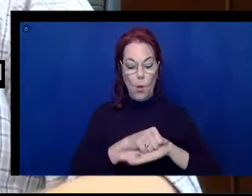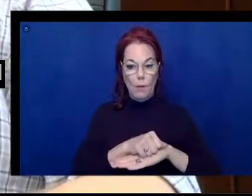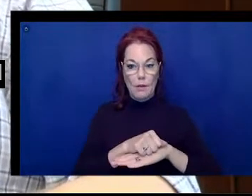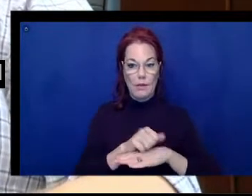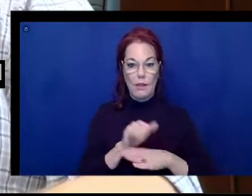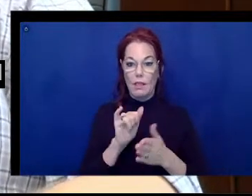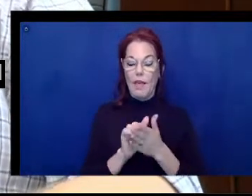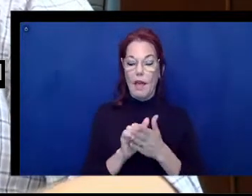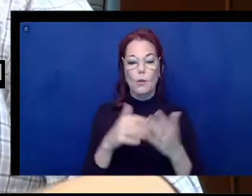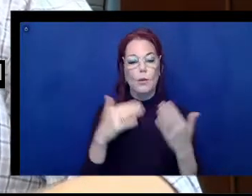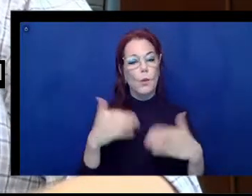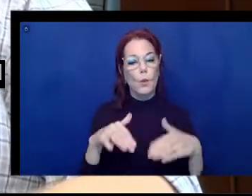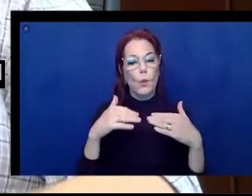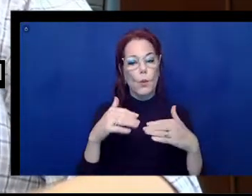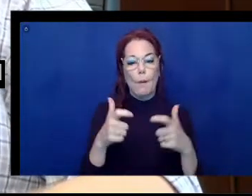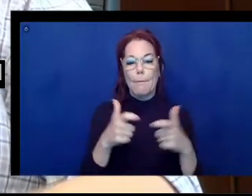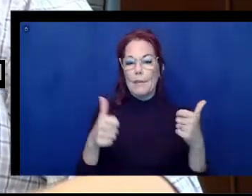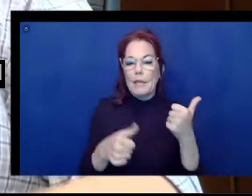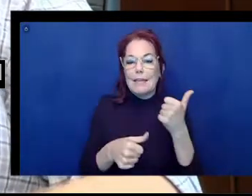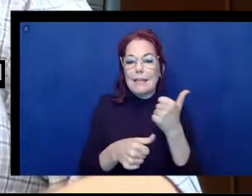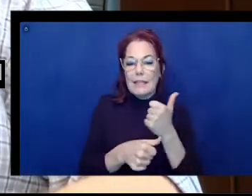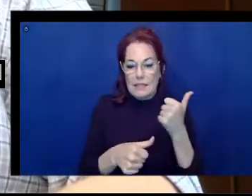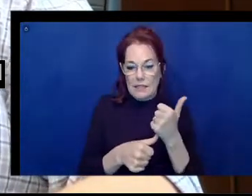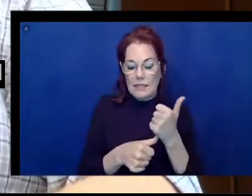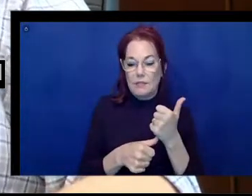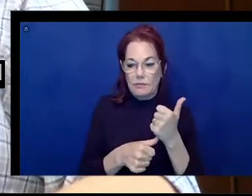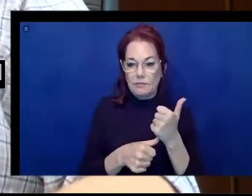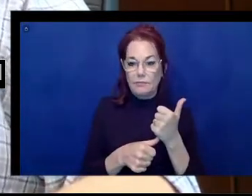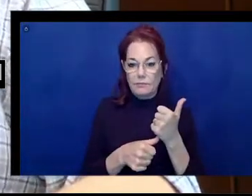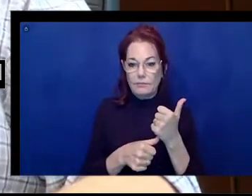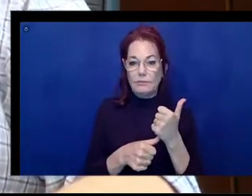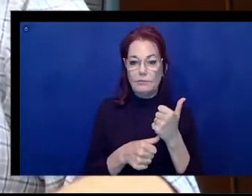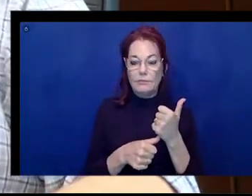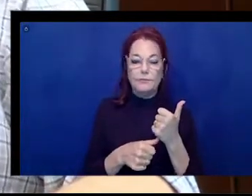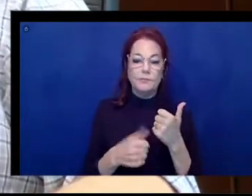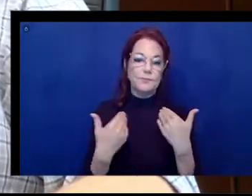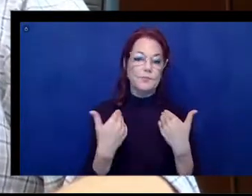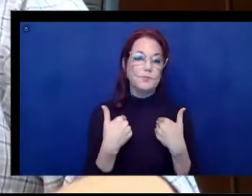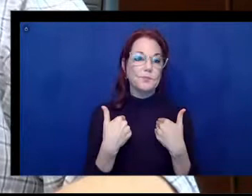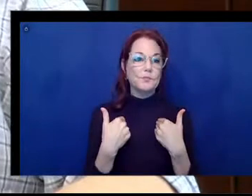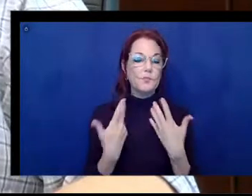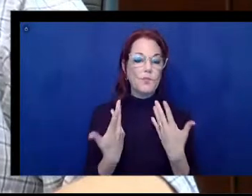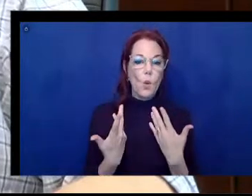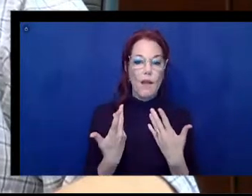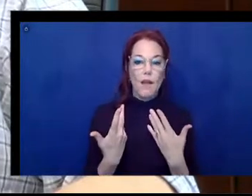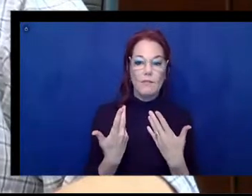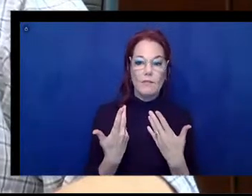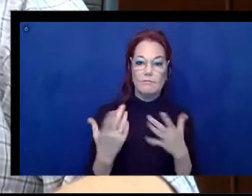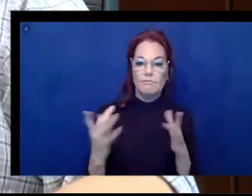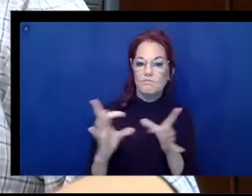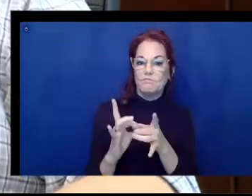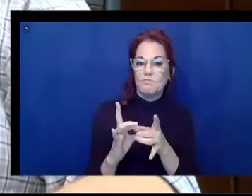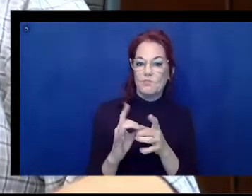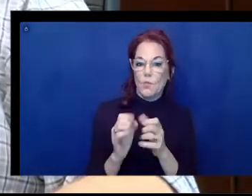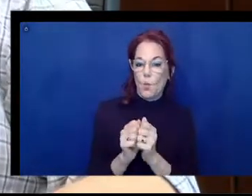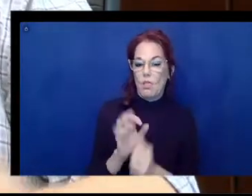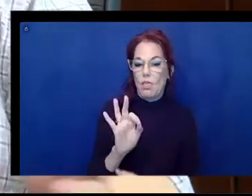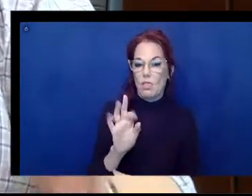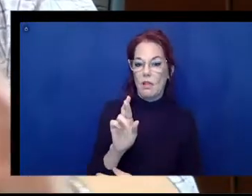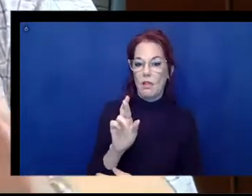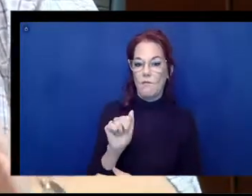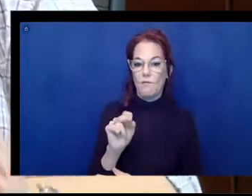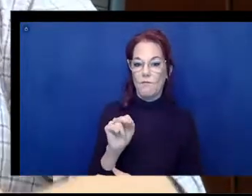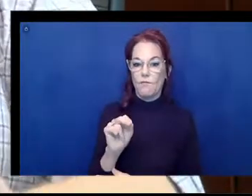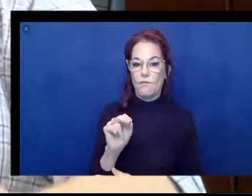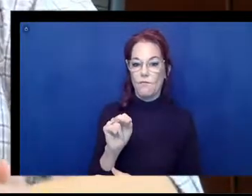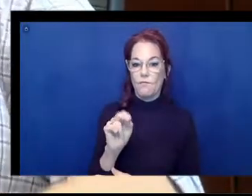assistance for me, was to have that synergy where she could talk to other people. I